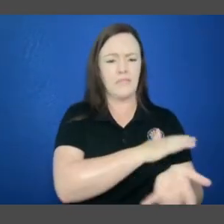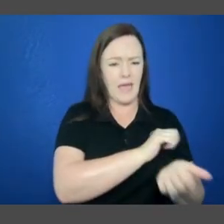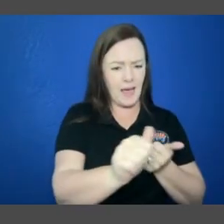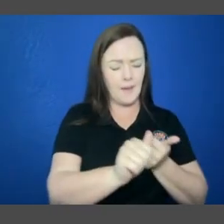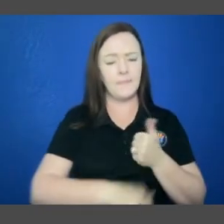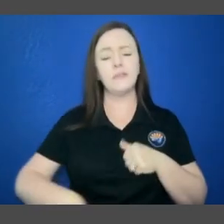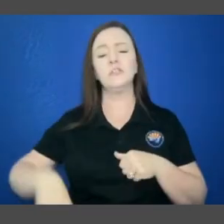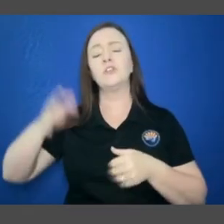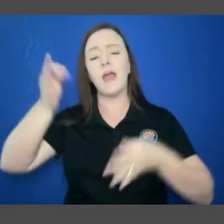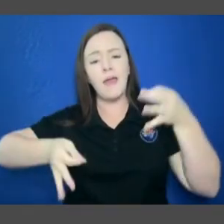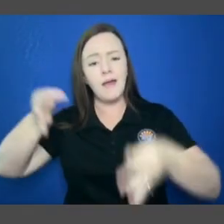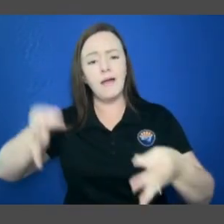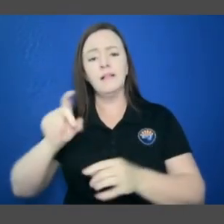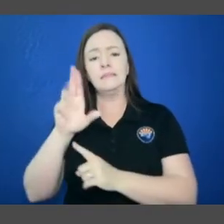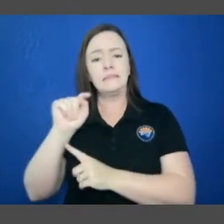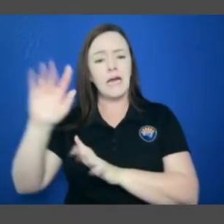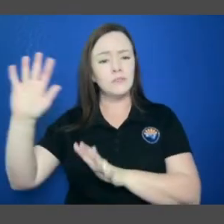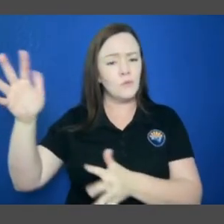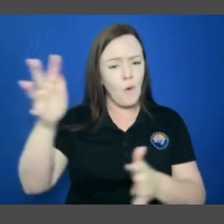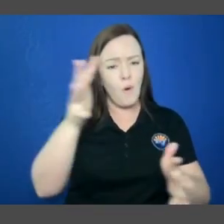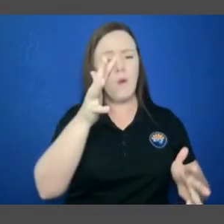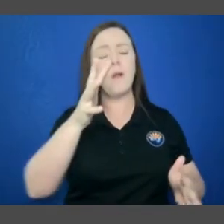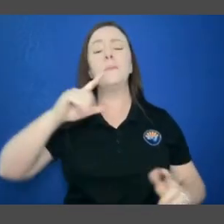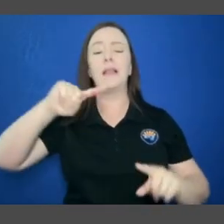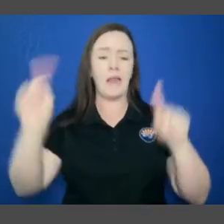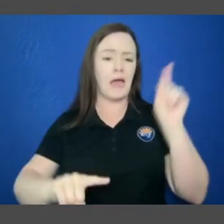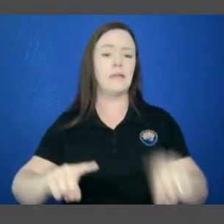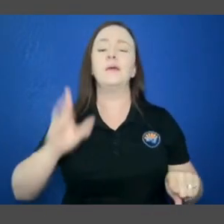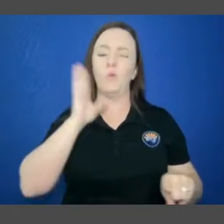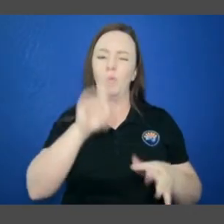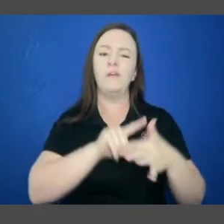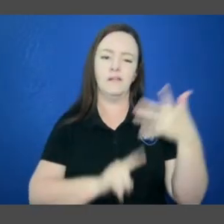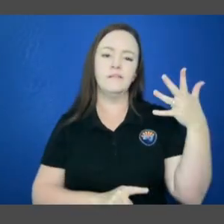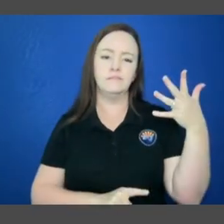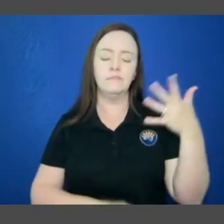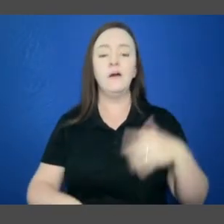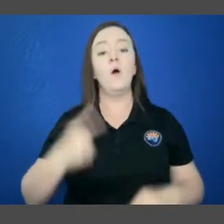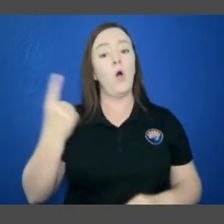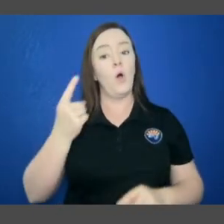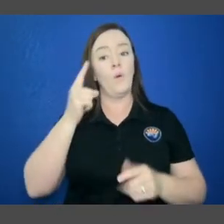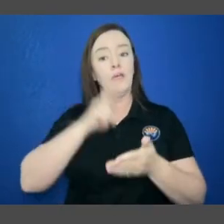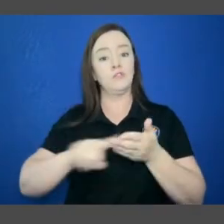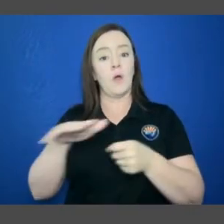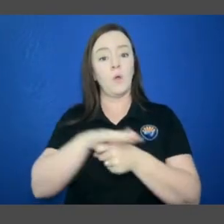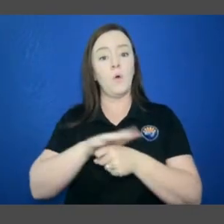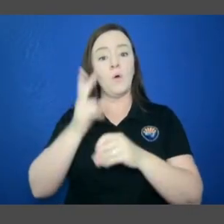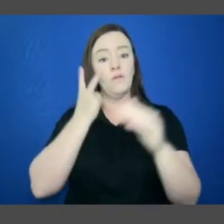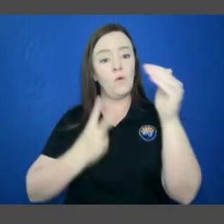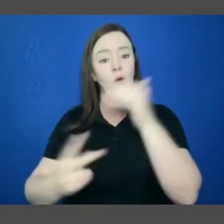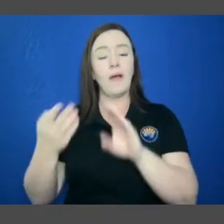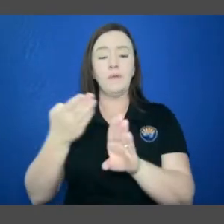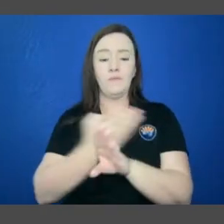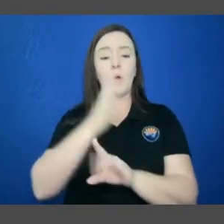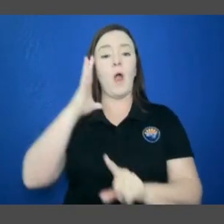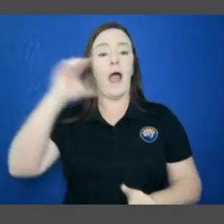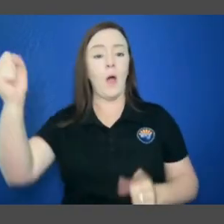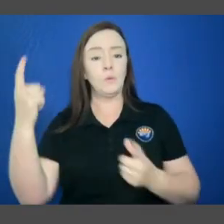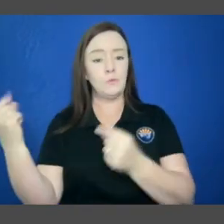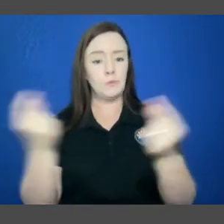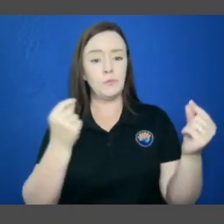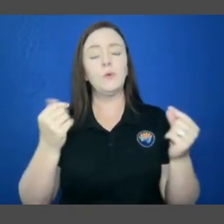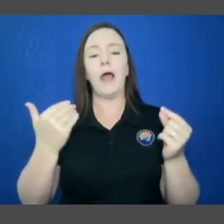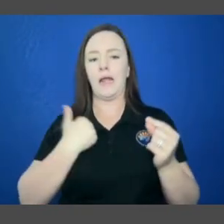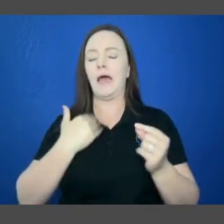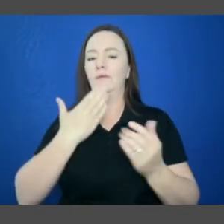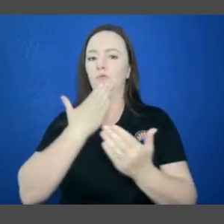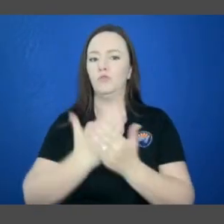hail, and lightning during the monsoon. Always check your local forecast before venturing out and have a reliable way